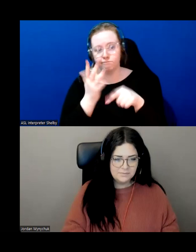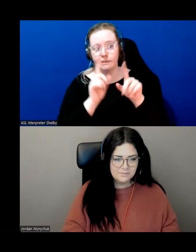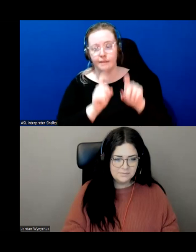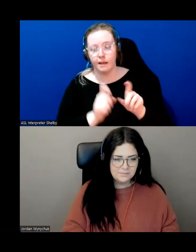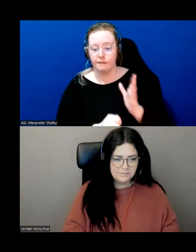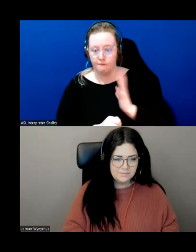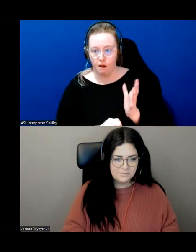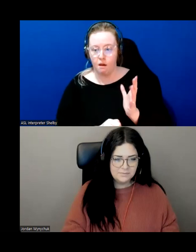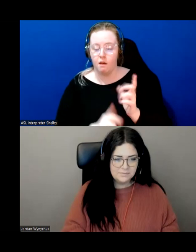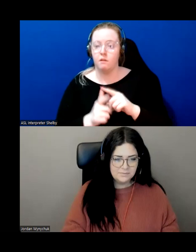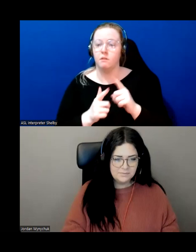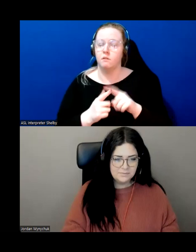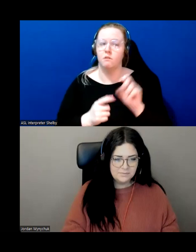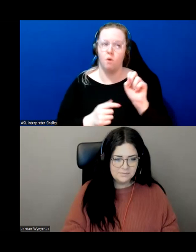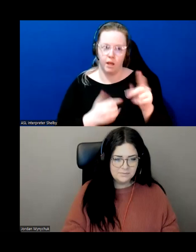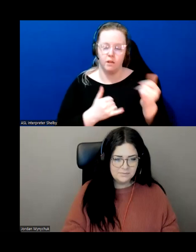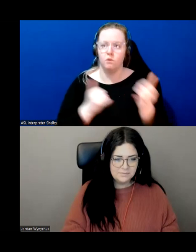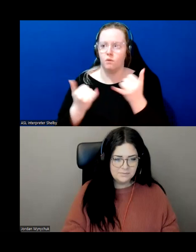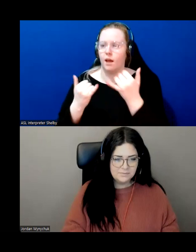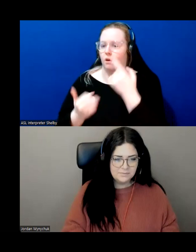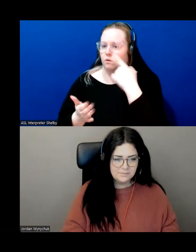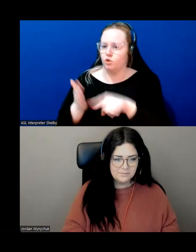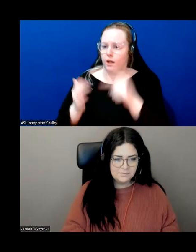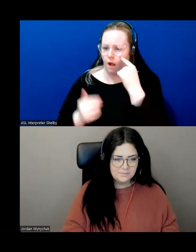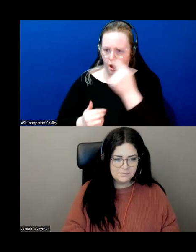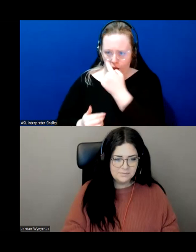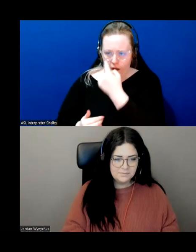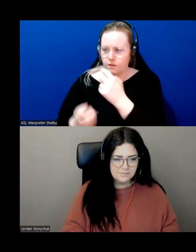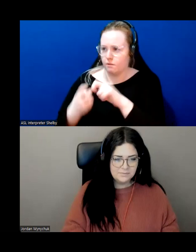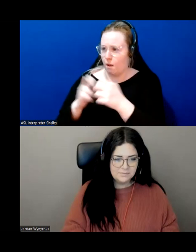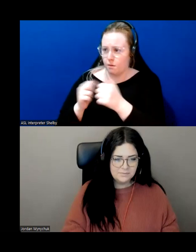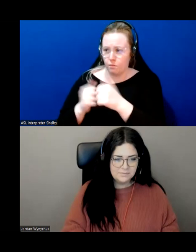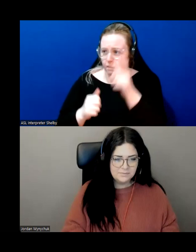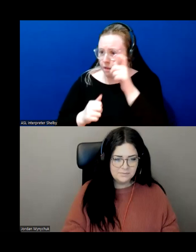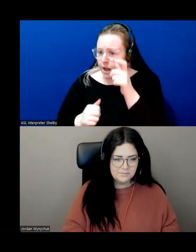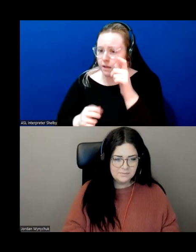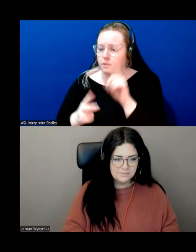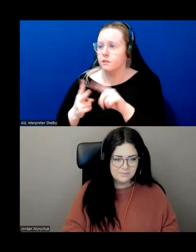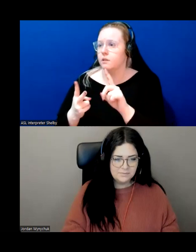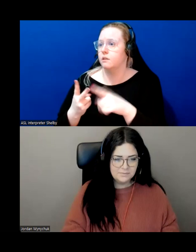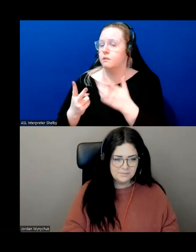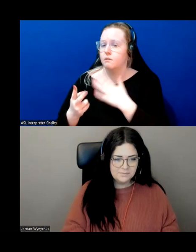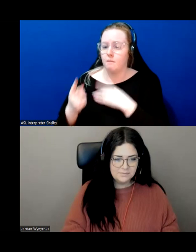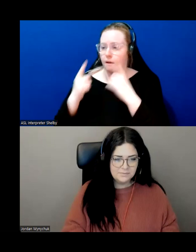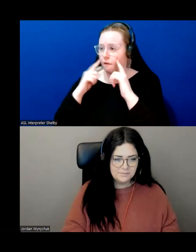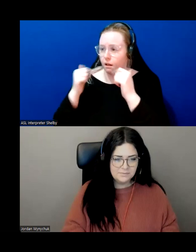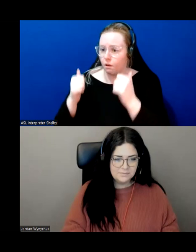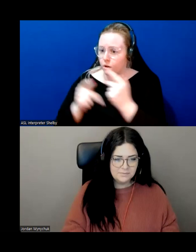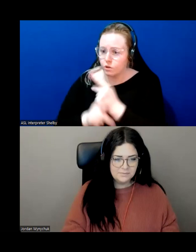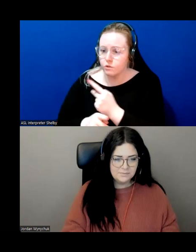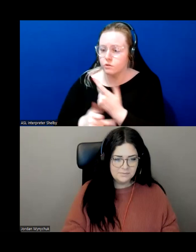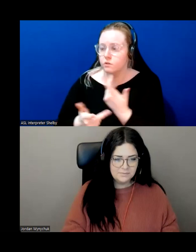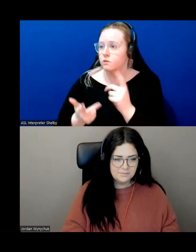so then the second thing was i need to get my eyes checked is there something going on with my glasses um you know uh do i have